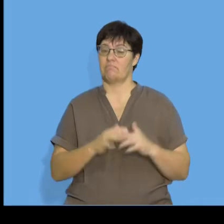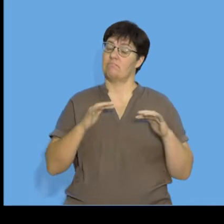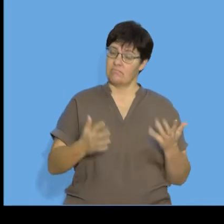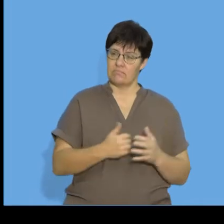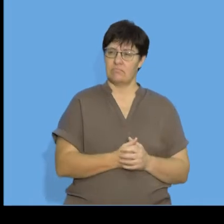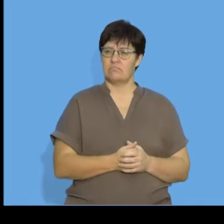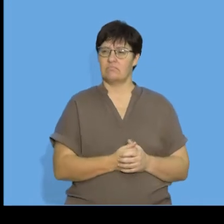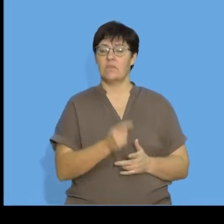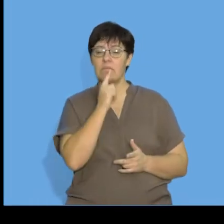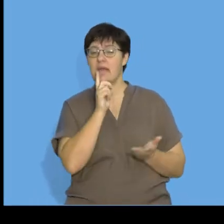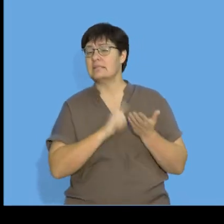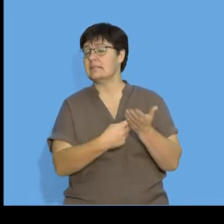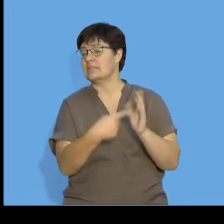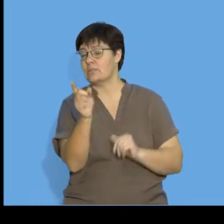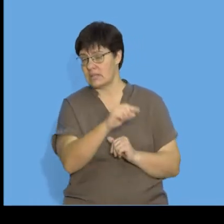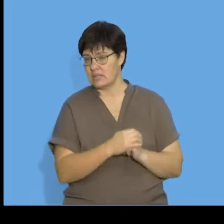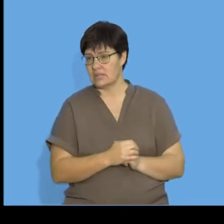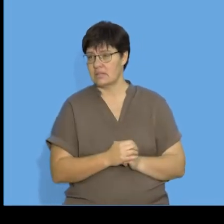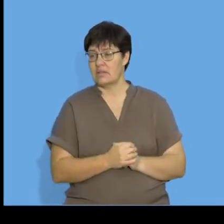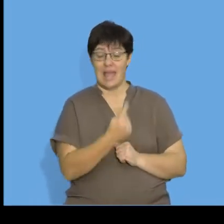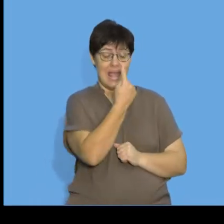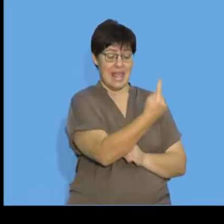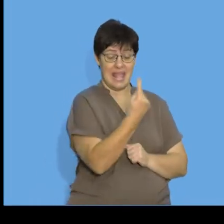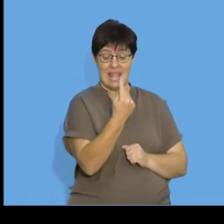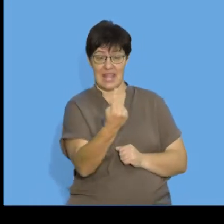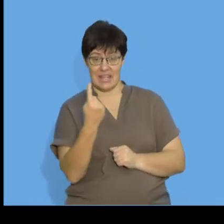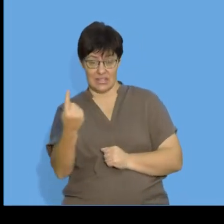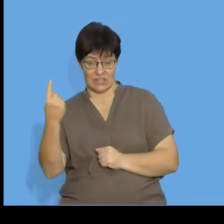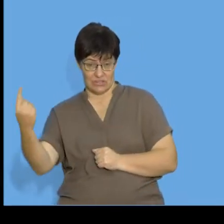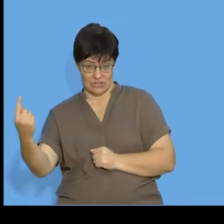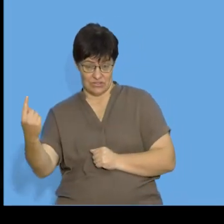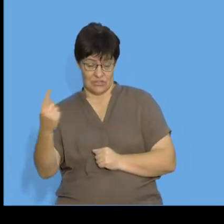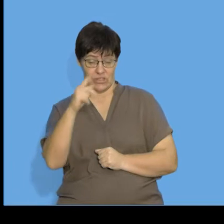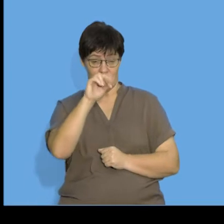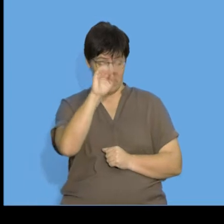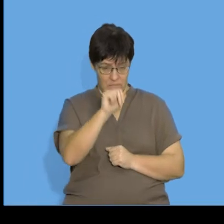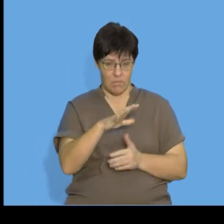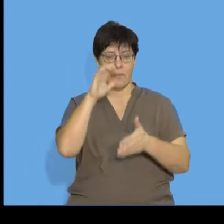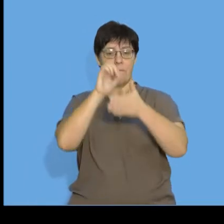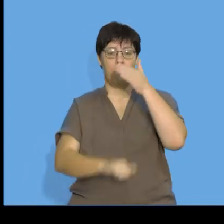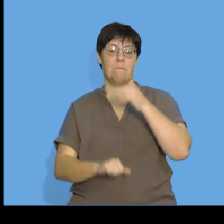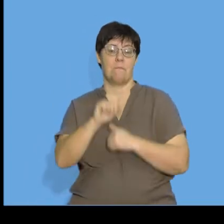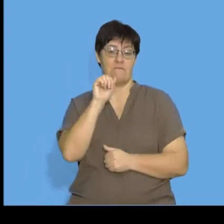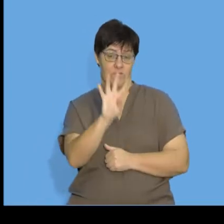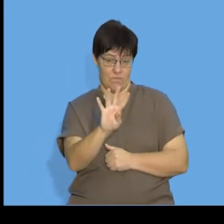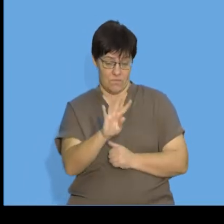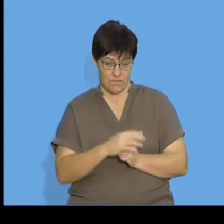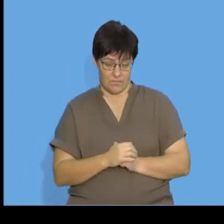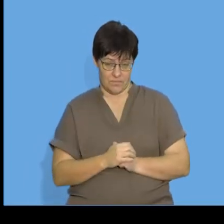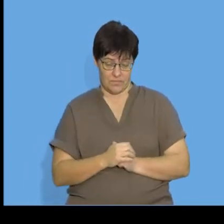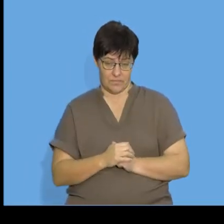So, we've already discussed that between each of the terms, we subtracted four.